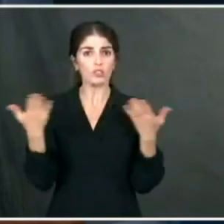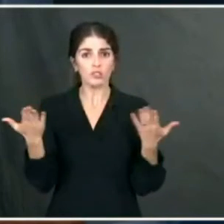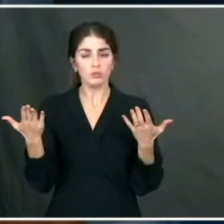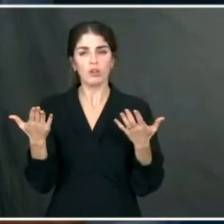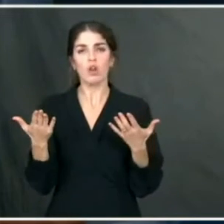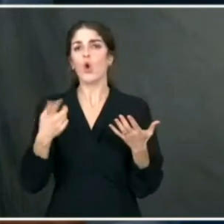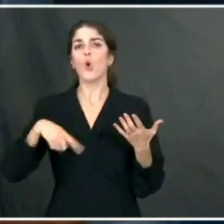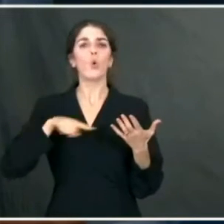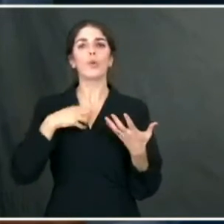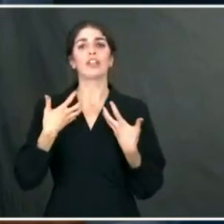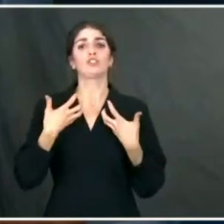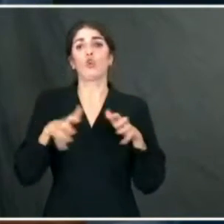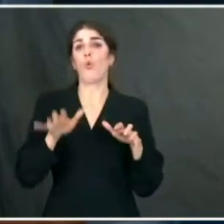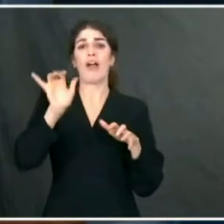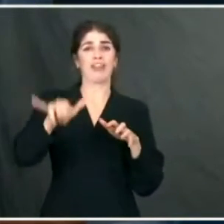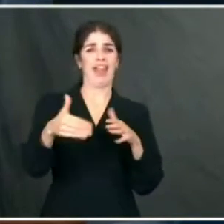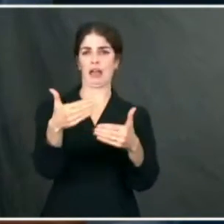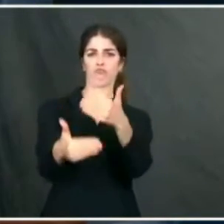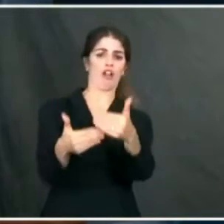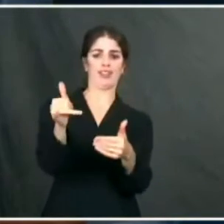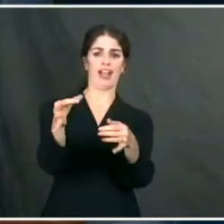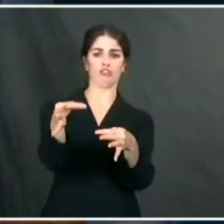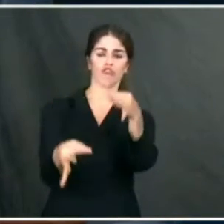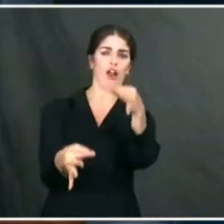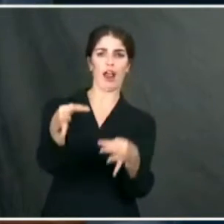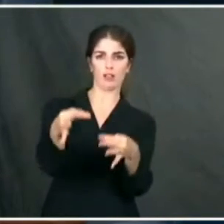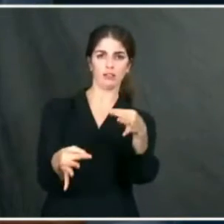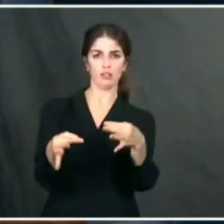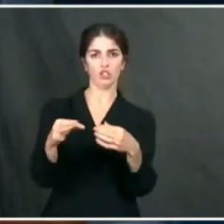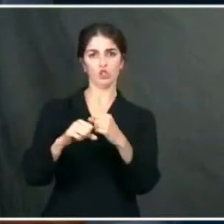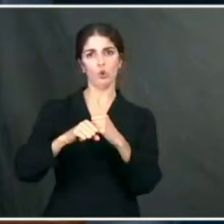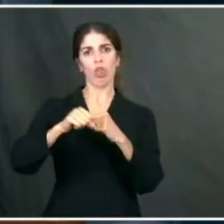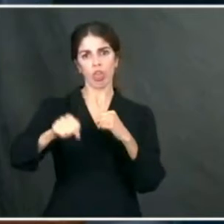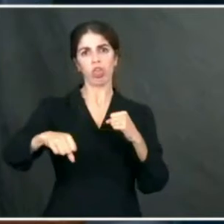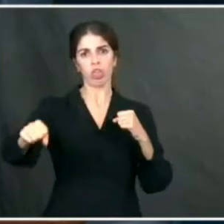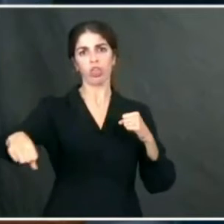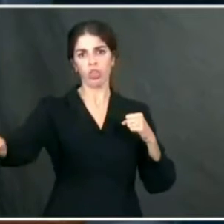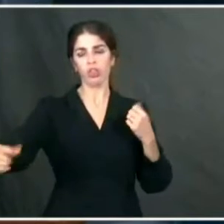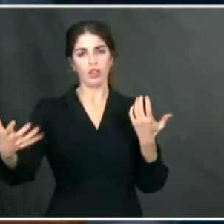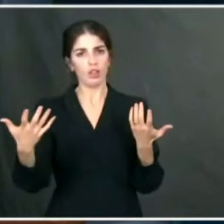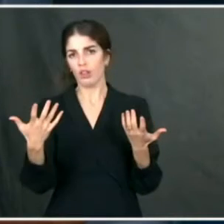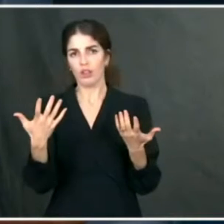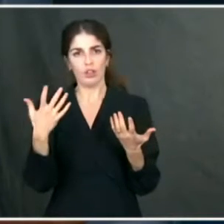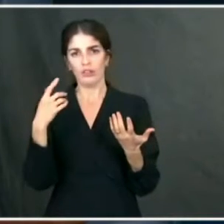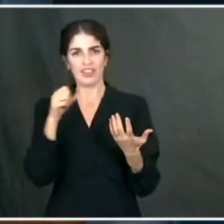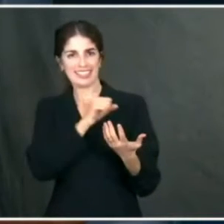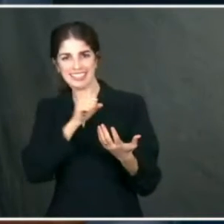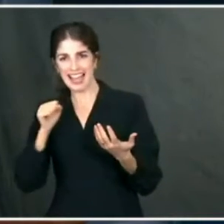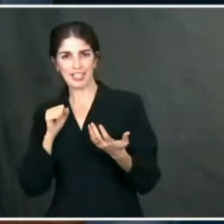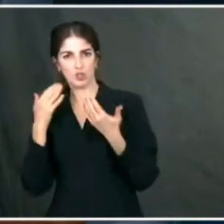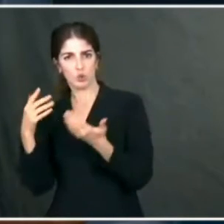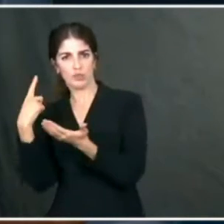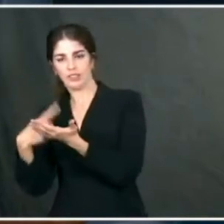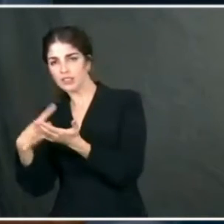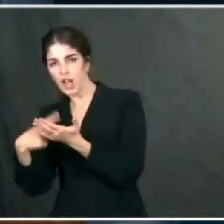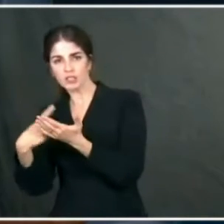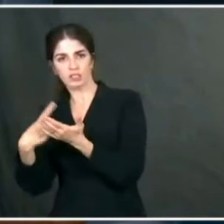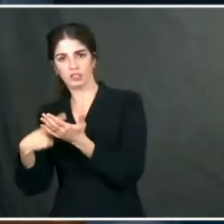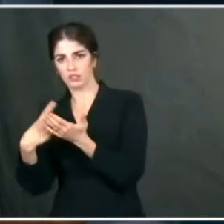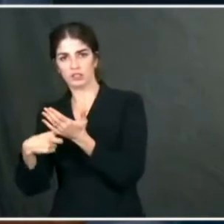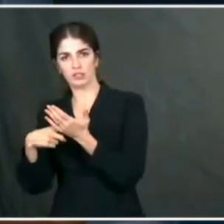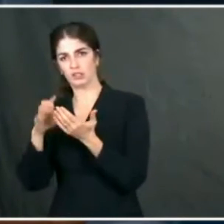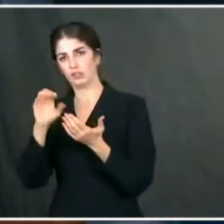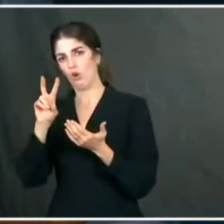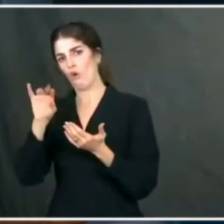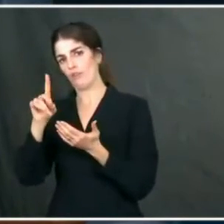it doesn't delay the Senate Congress moving forward in consideration and discussion around the